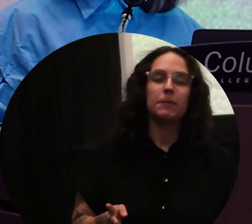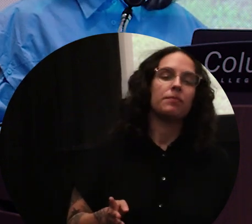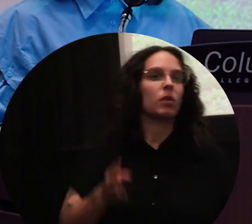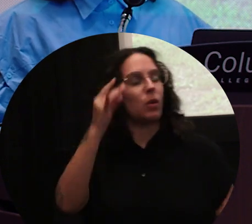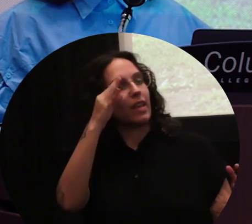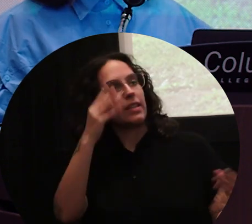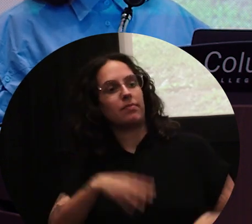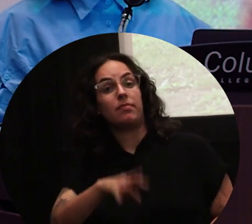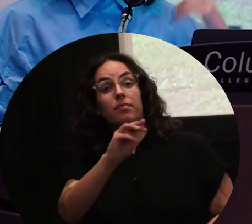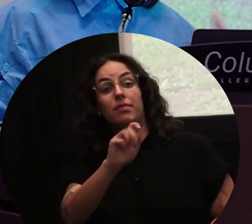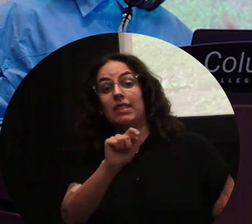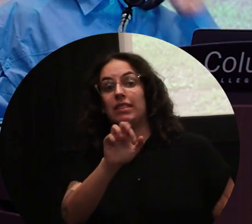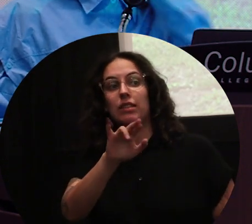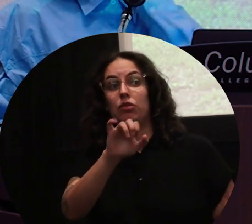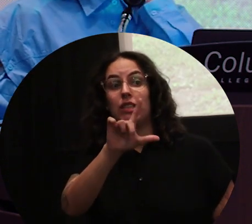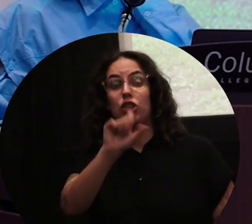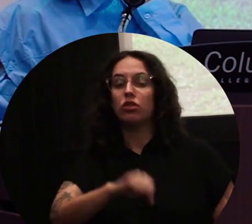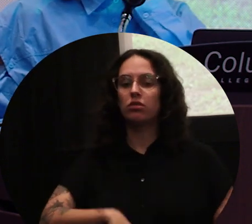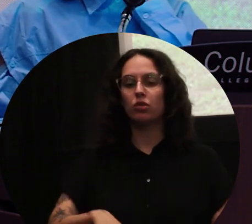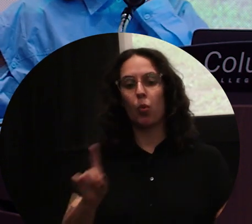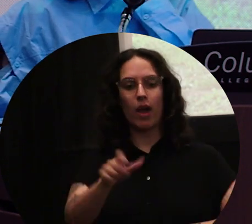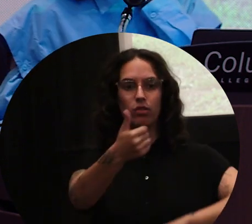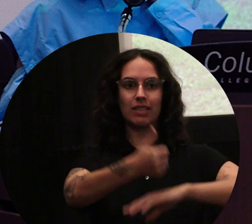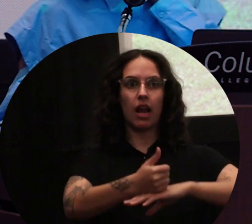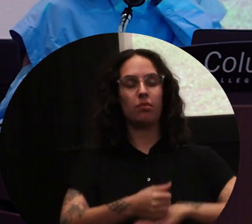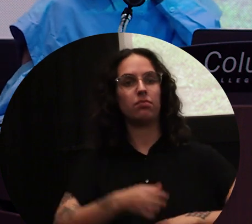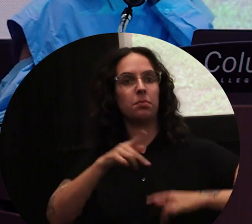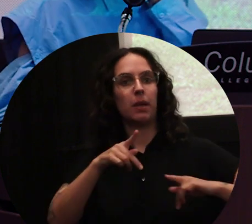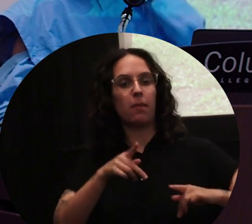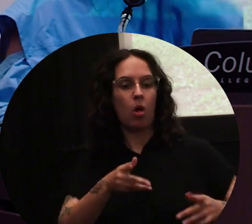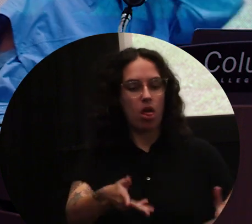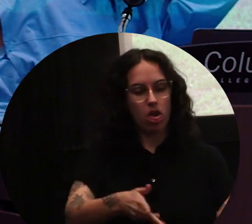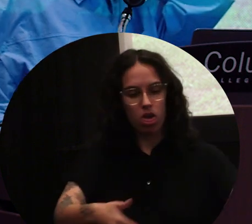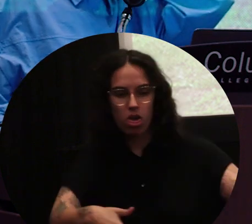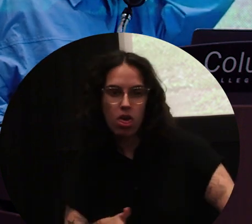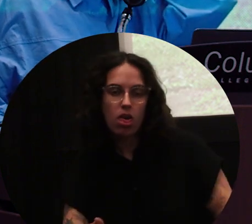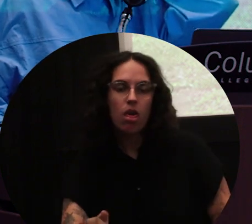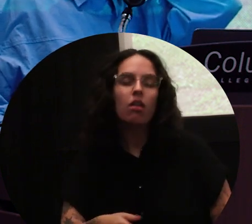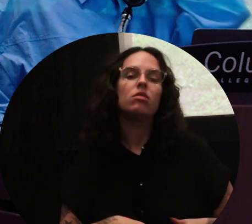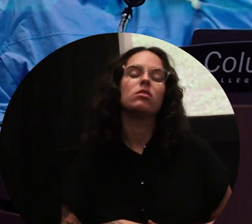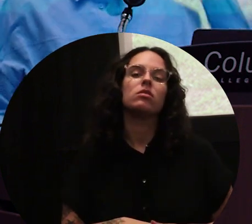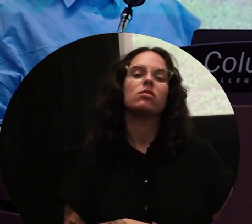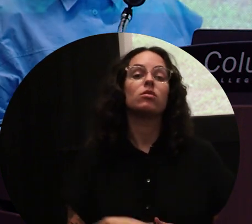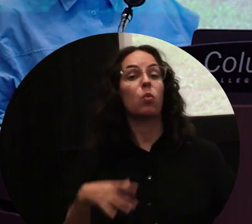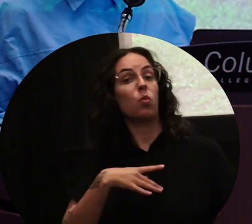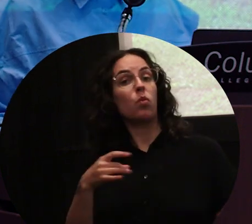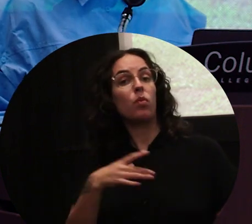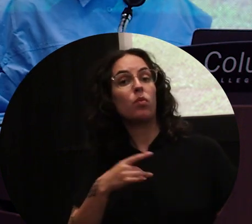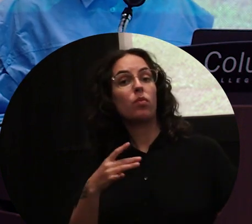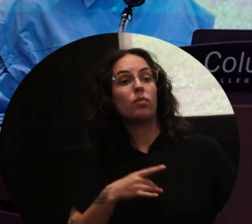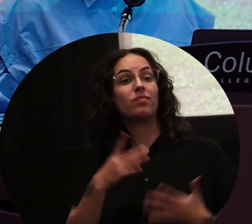about materials and also where and when people interacting with it. I really, what I really liked was that on the opening day,